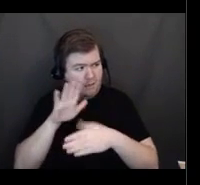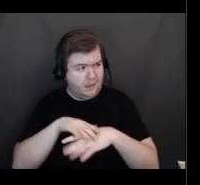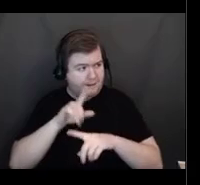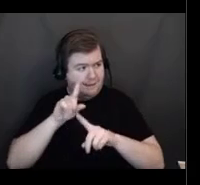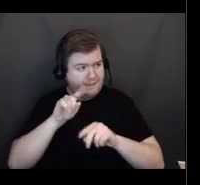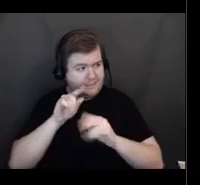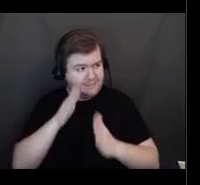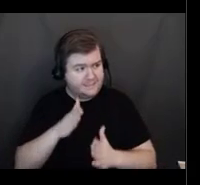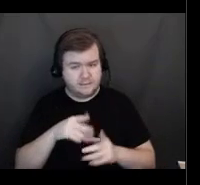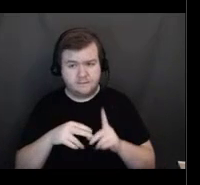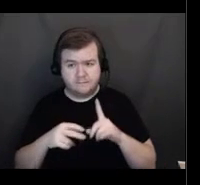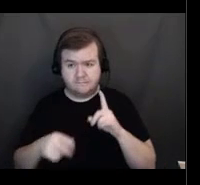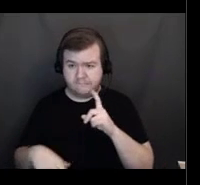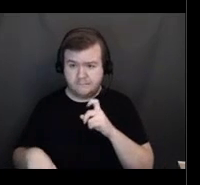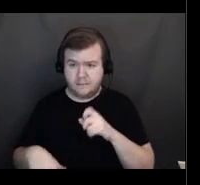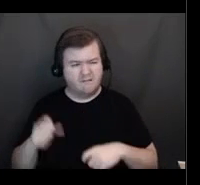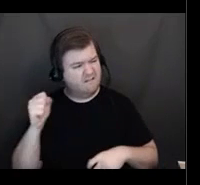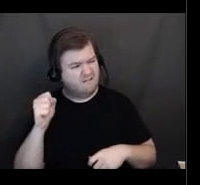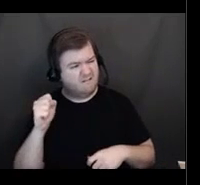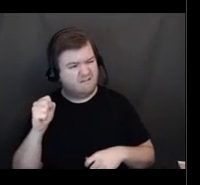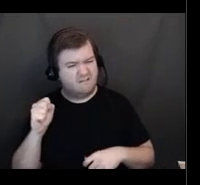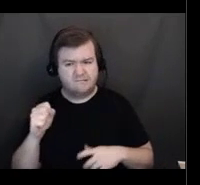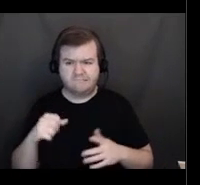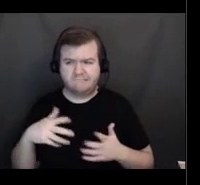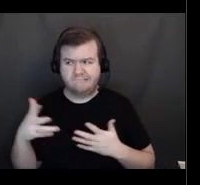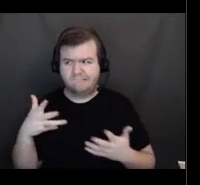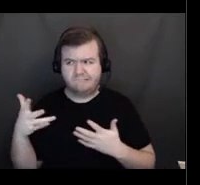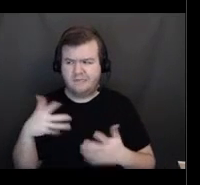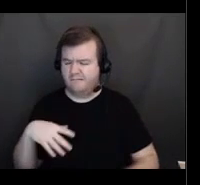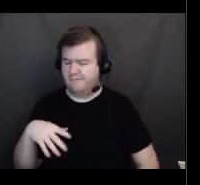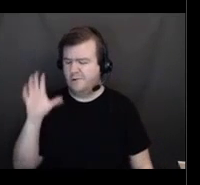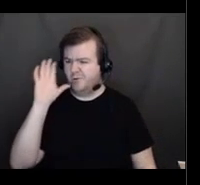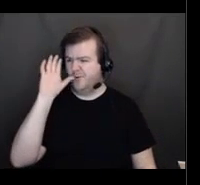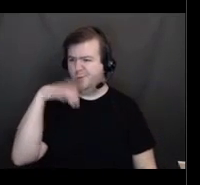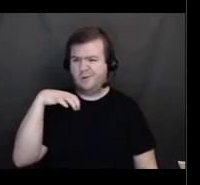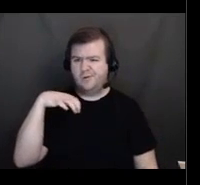I am on attendees tab. Isn't that something?